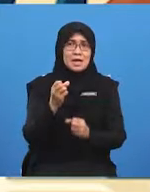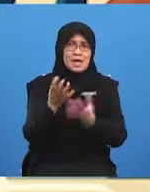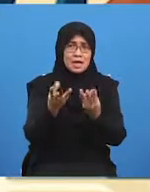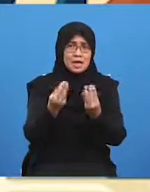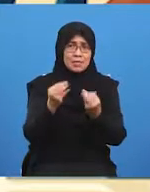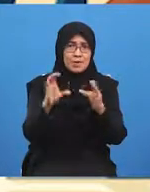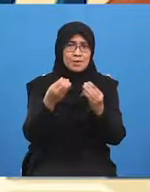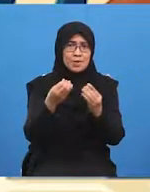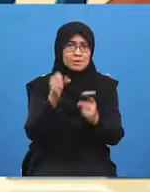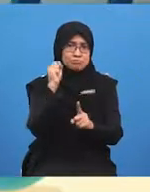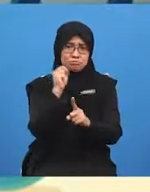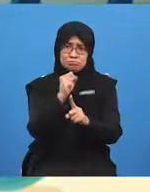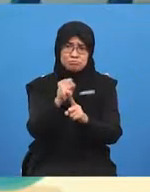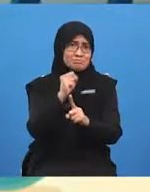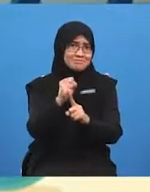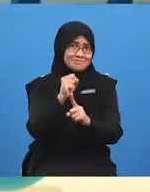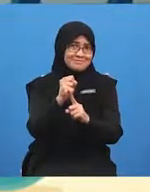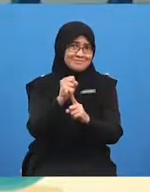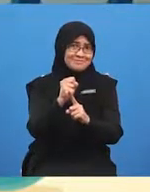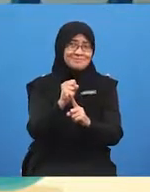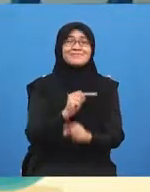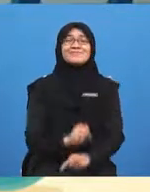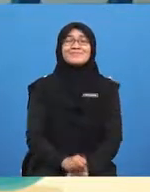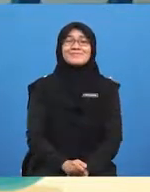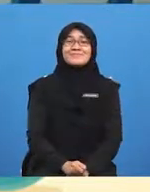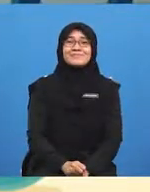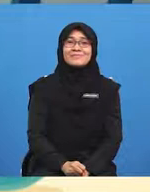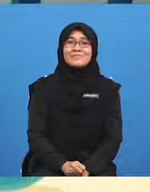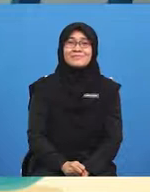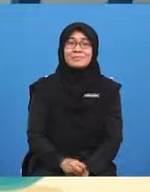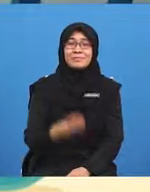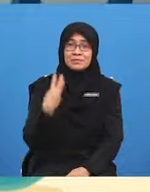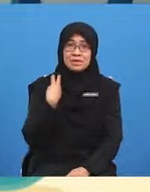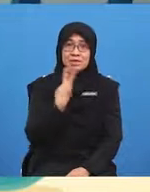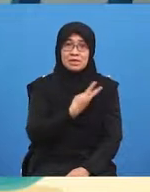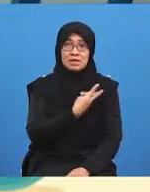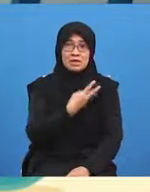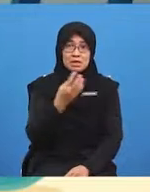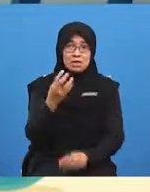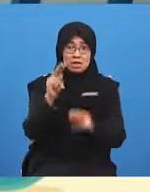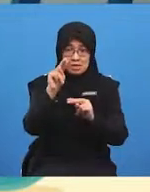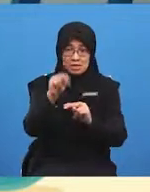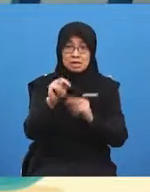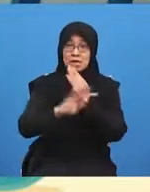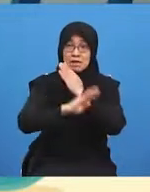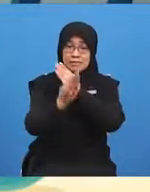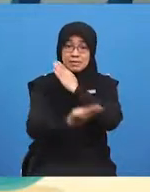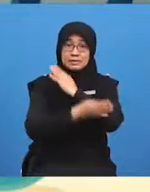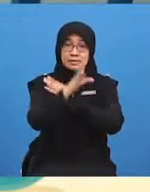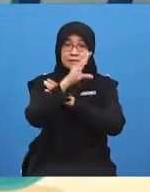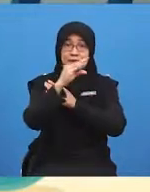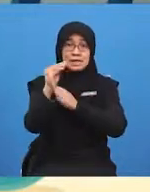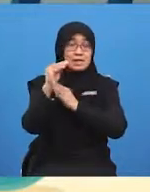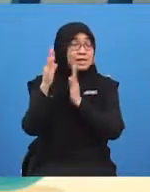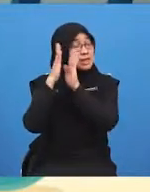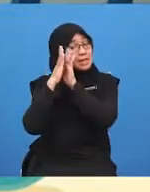ready for the next step okay so we need our basket and a pillow now or